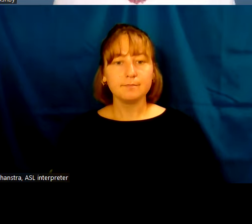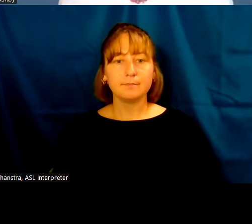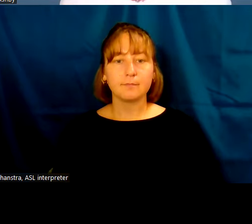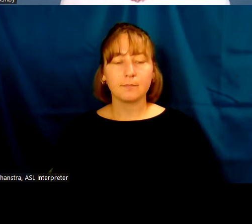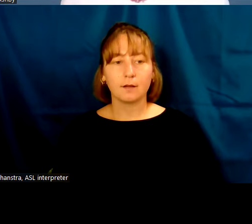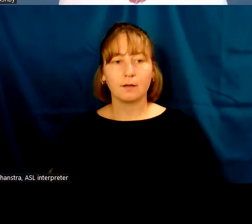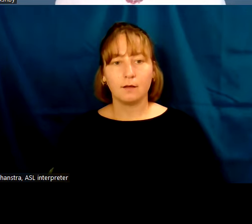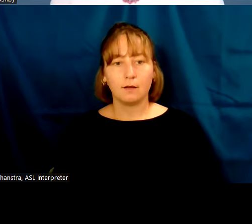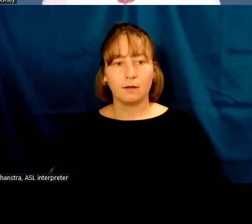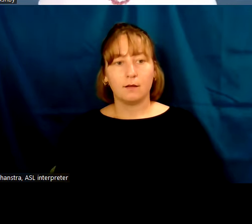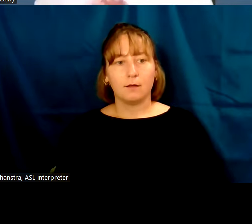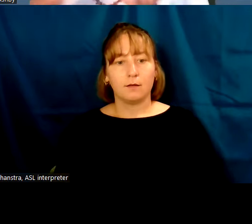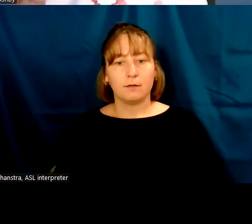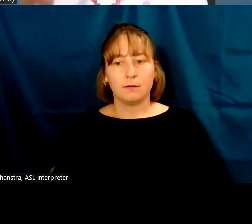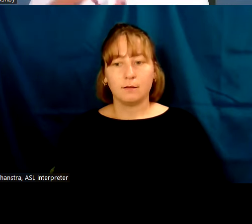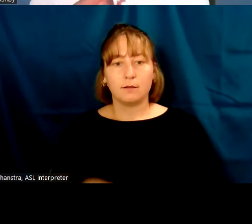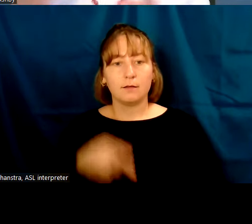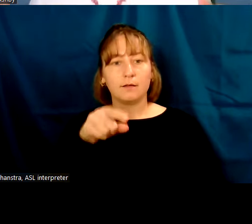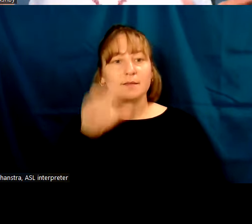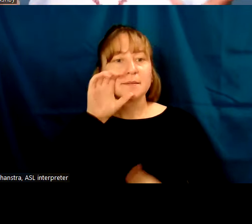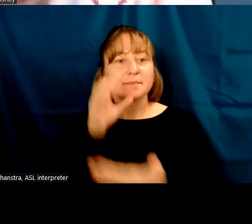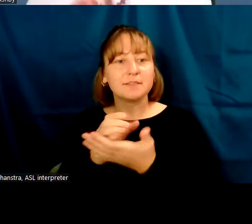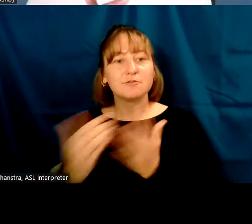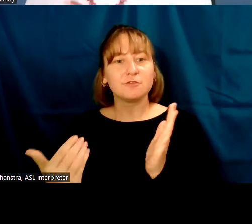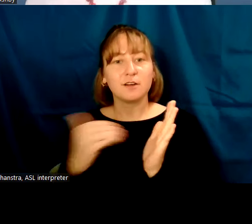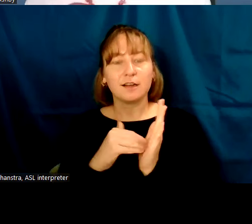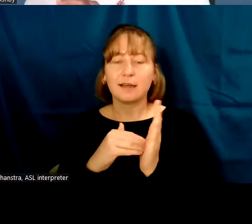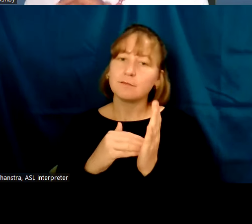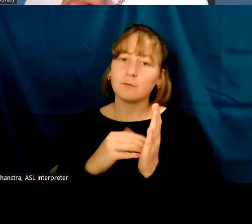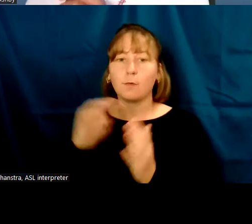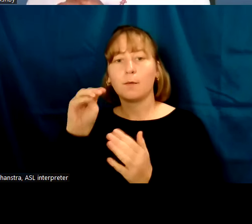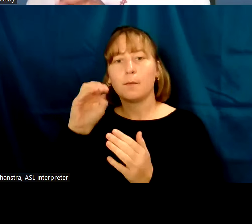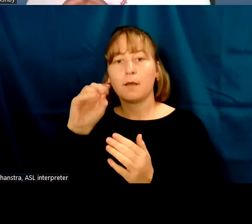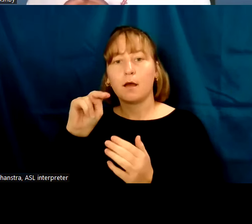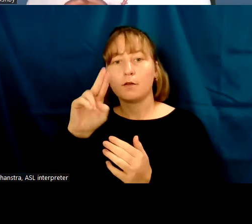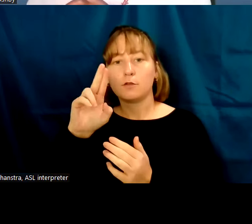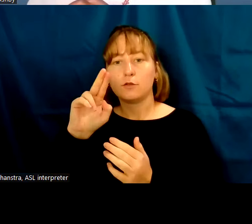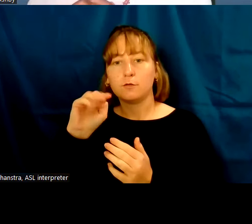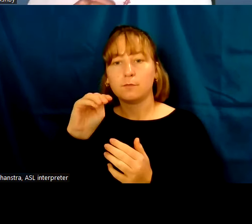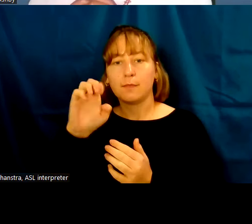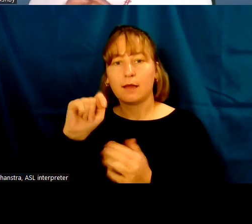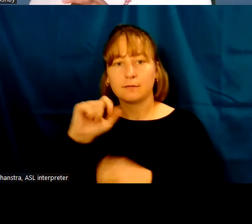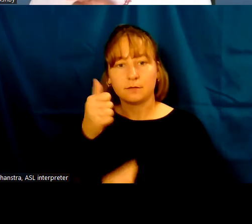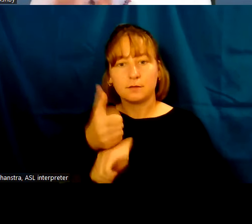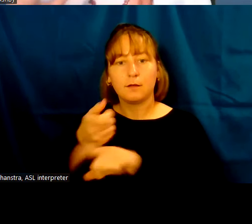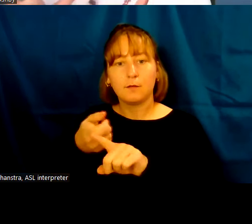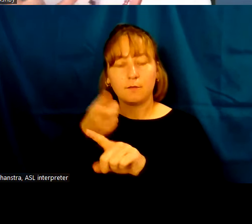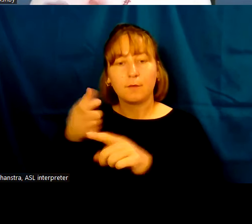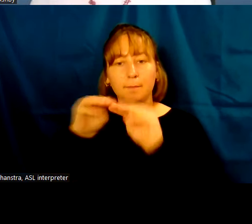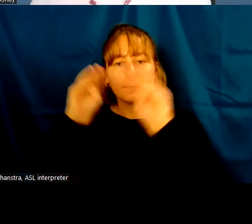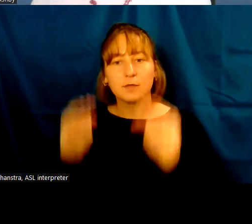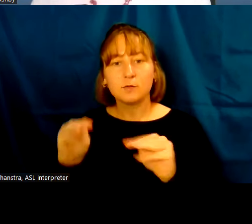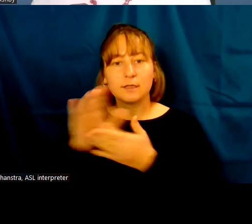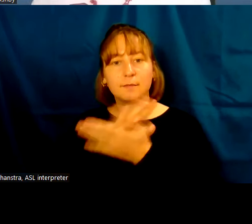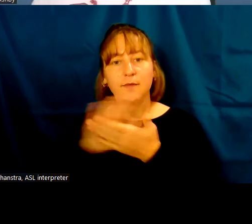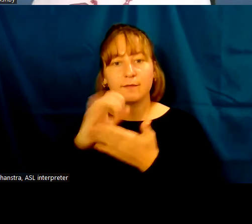So here's that image again, or monument, I'll say, from the Museum of Fine Arts Boston of the